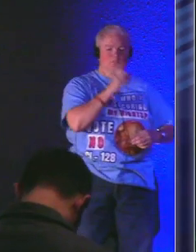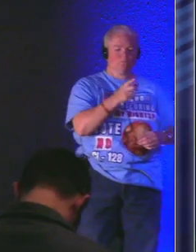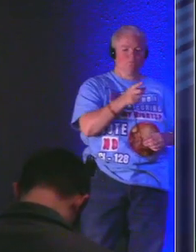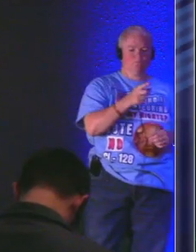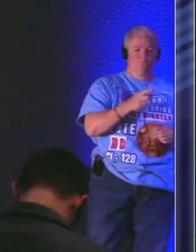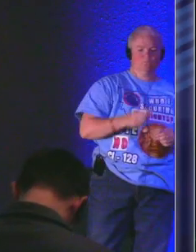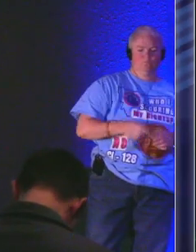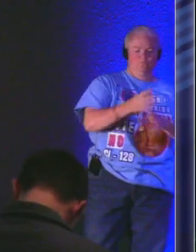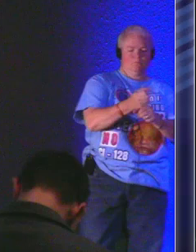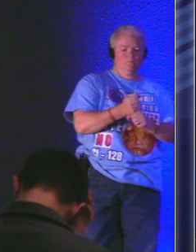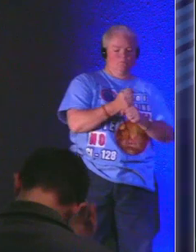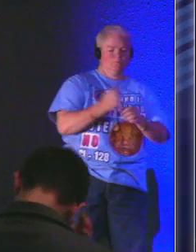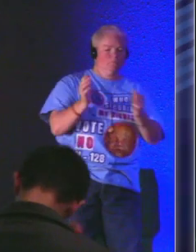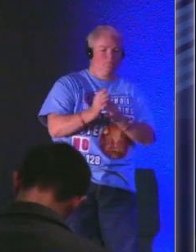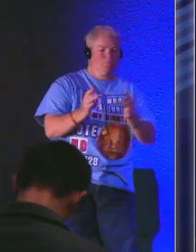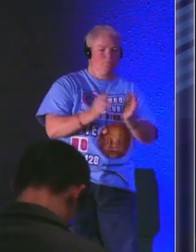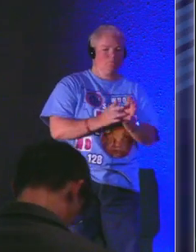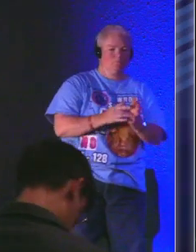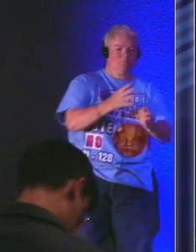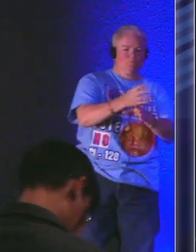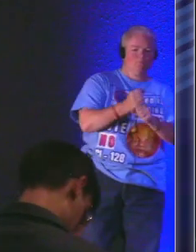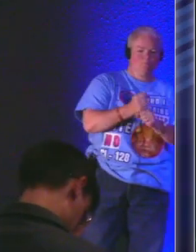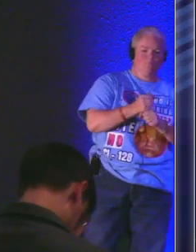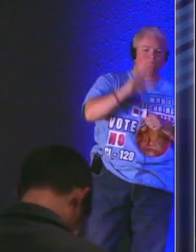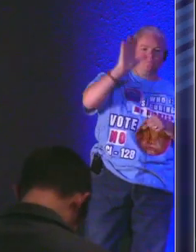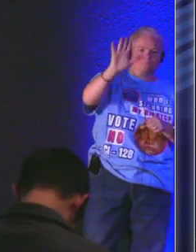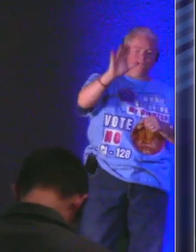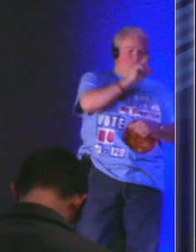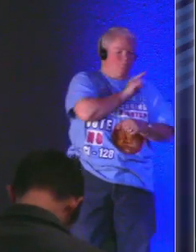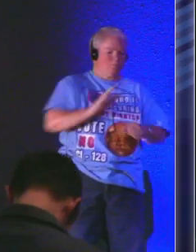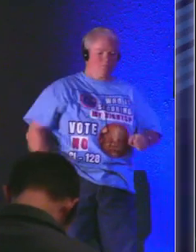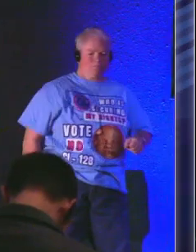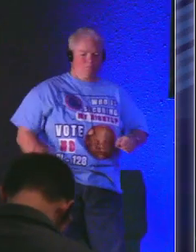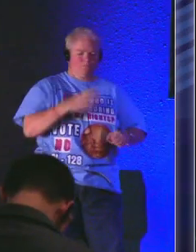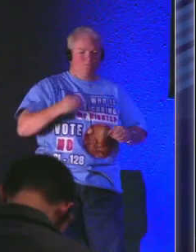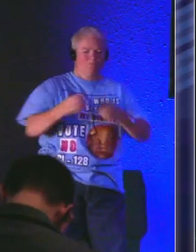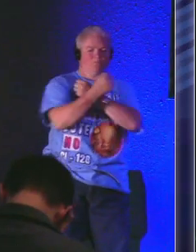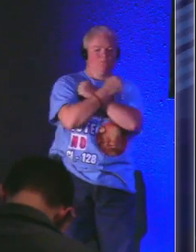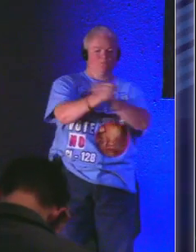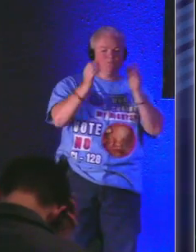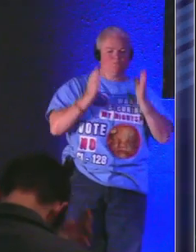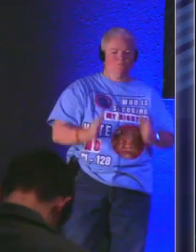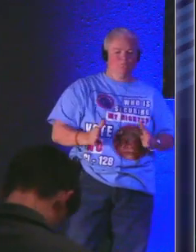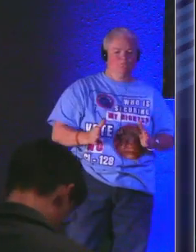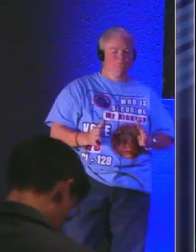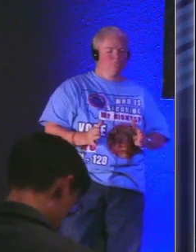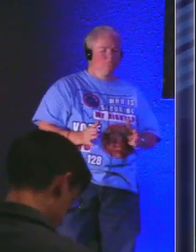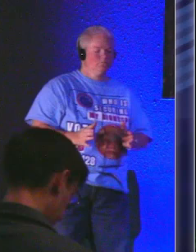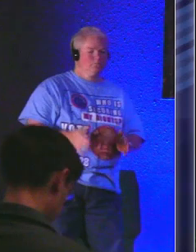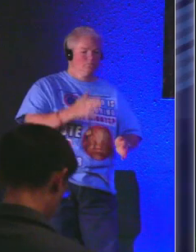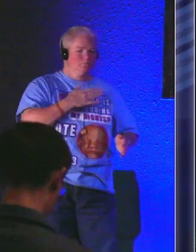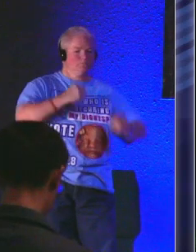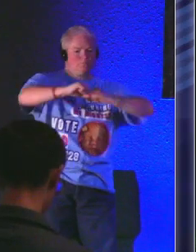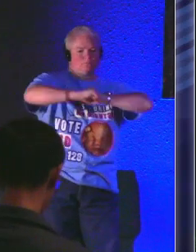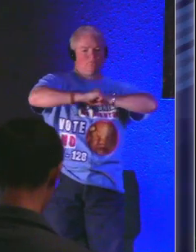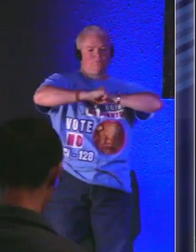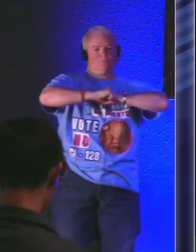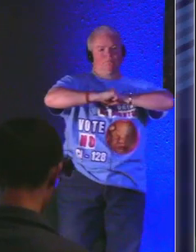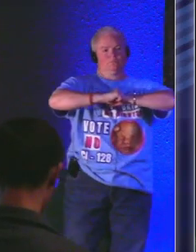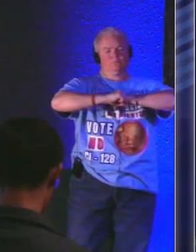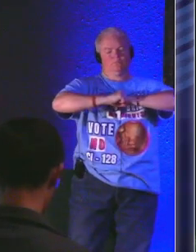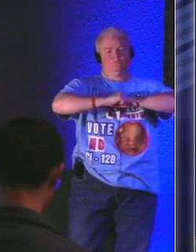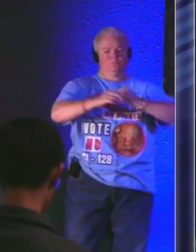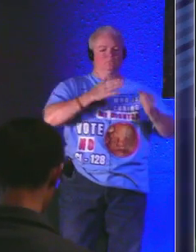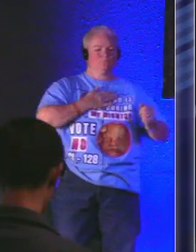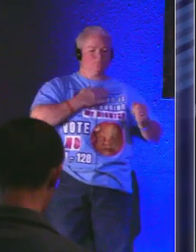is if I got Jesus if I got you as my Lord and my Savior my protector